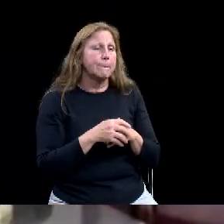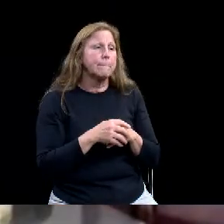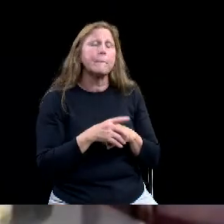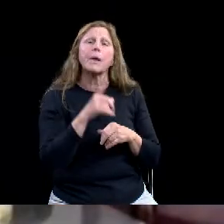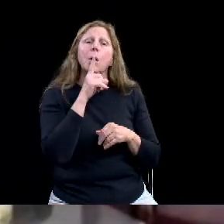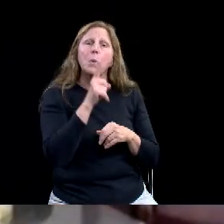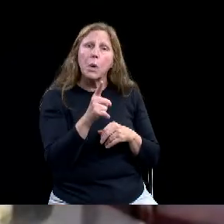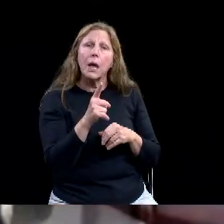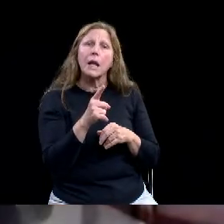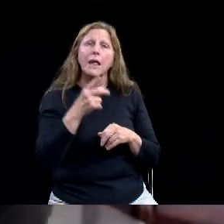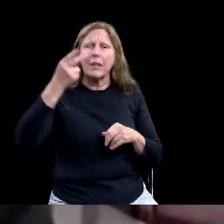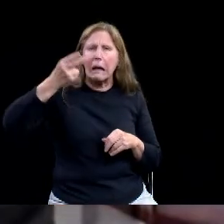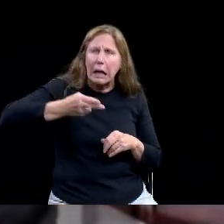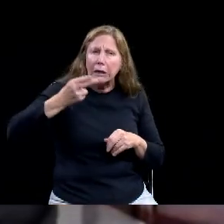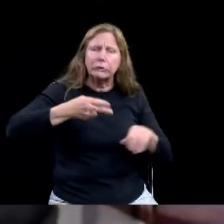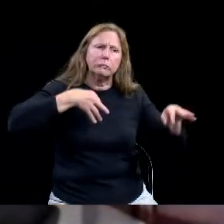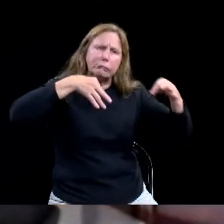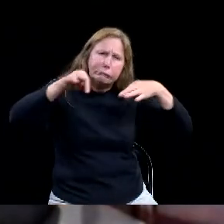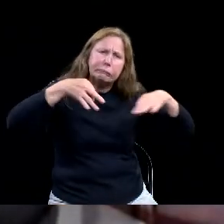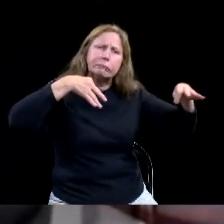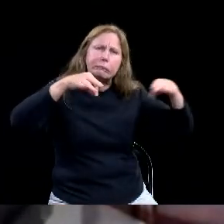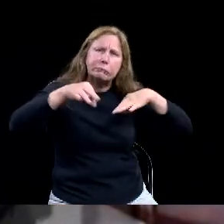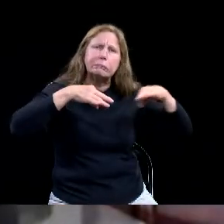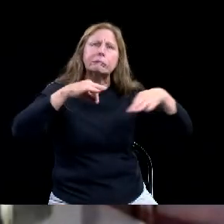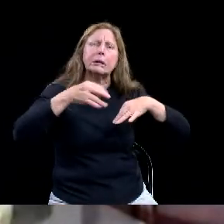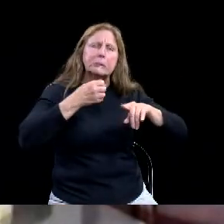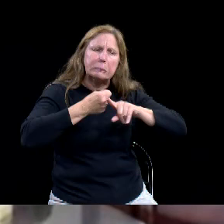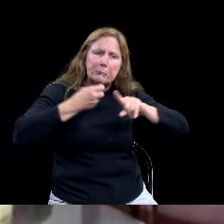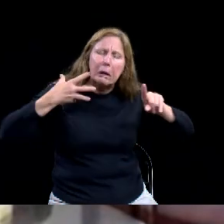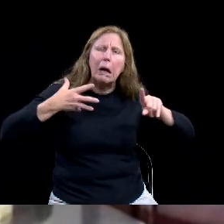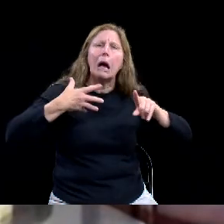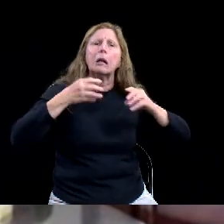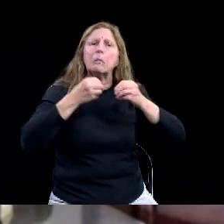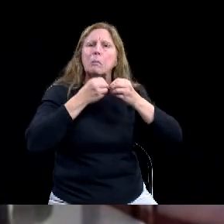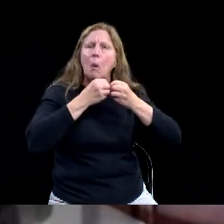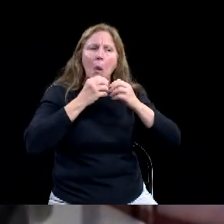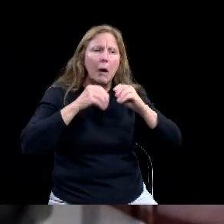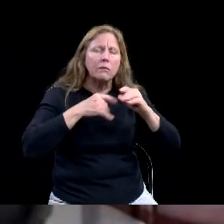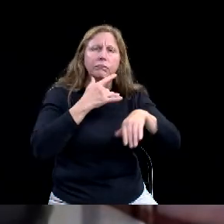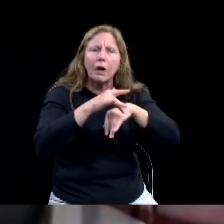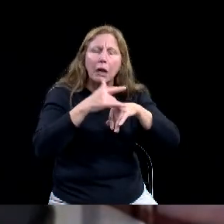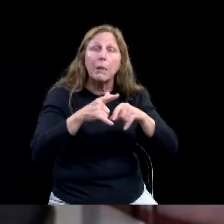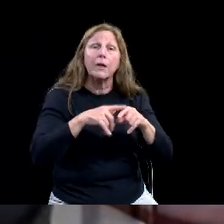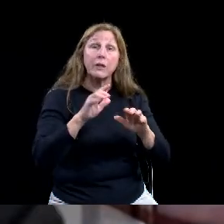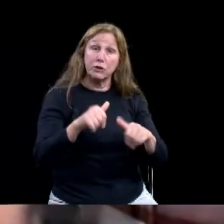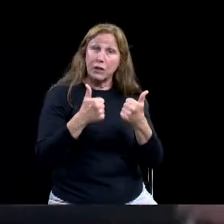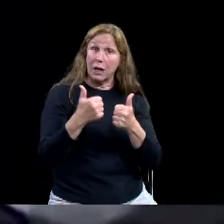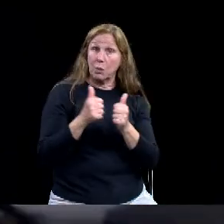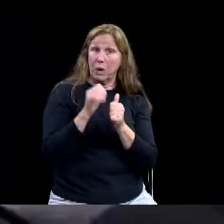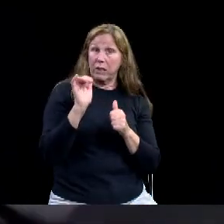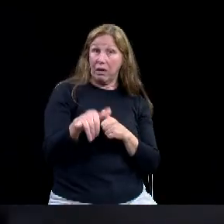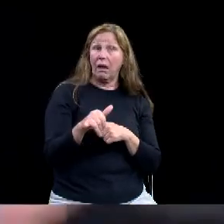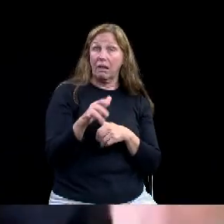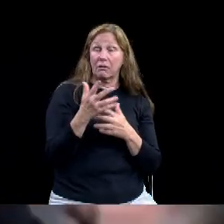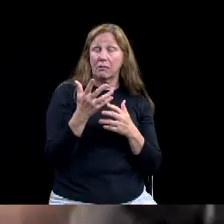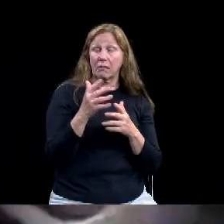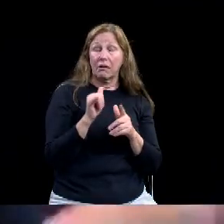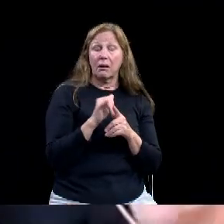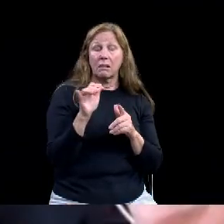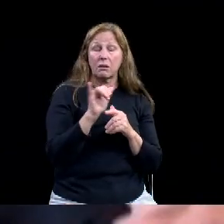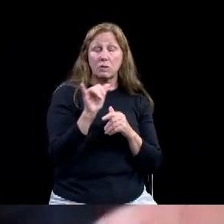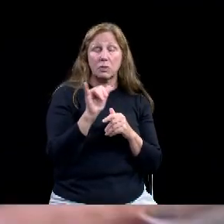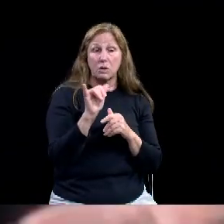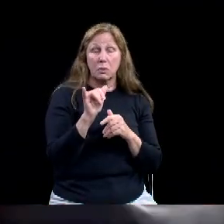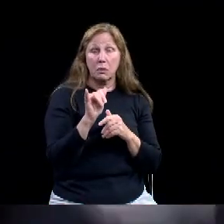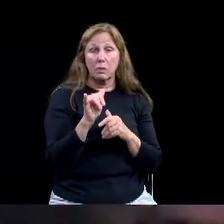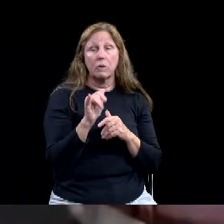also just the, the, the great story of, of, of the history of the Texas Rangers and also the contemporary part of it,